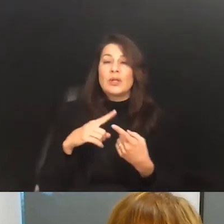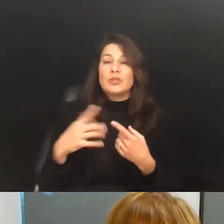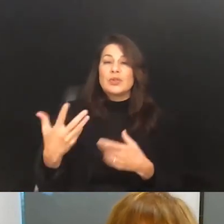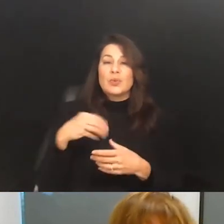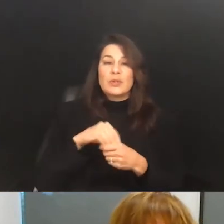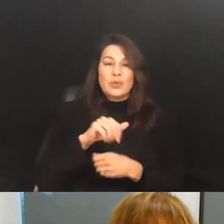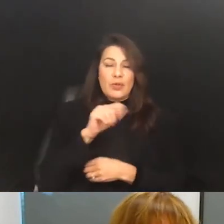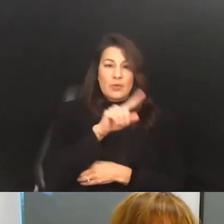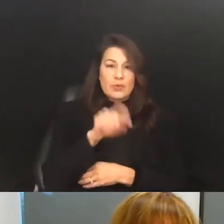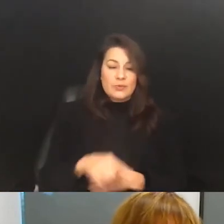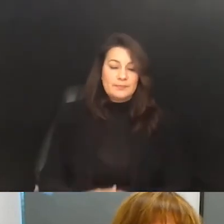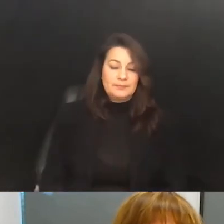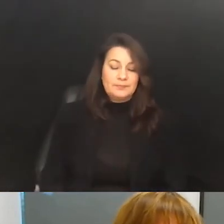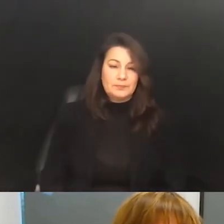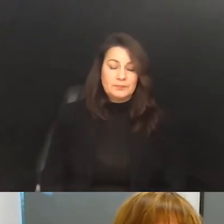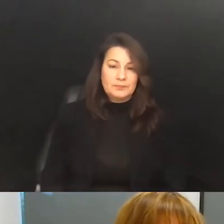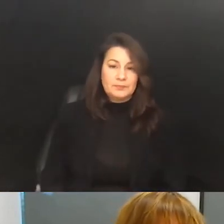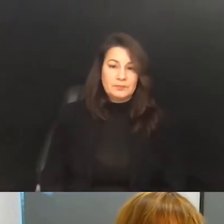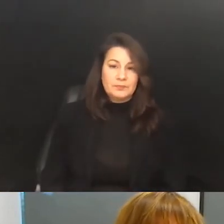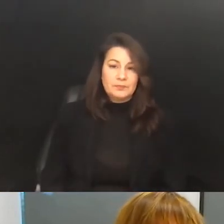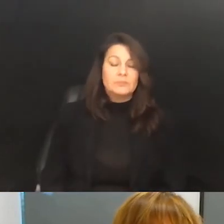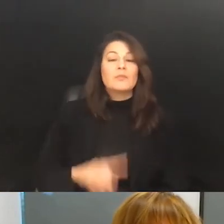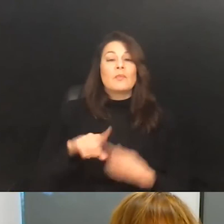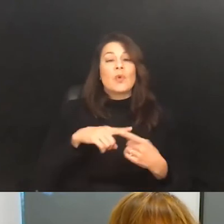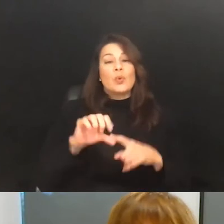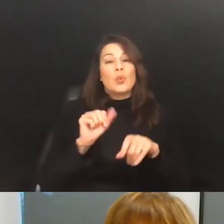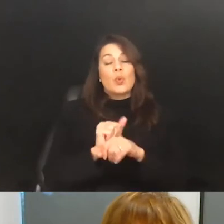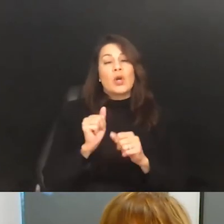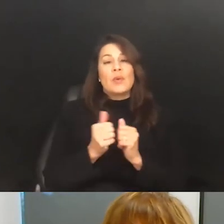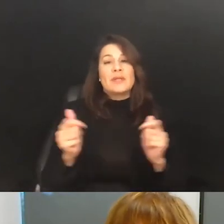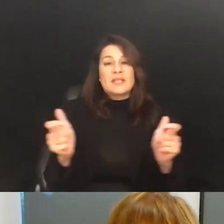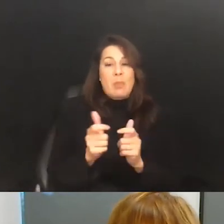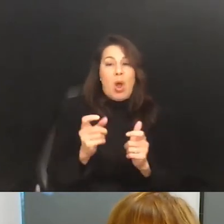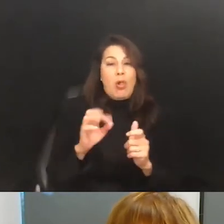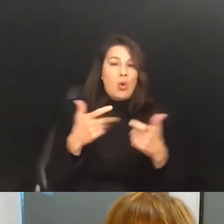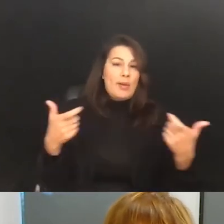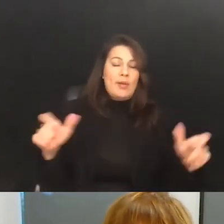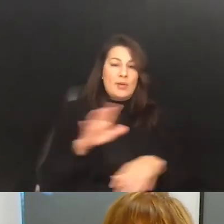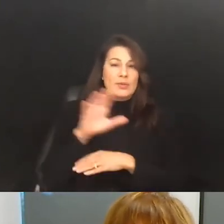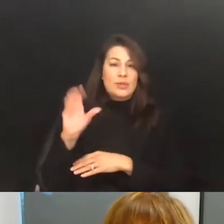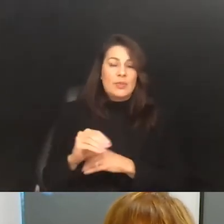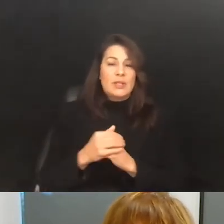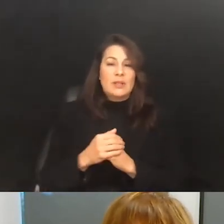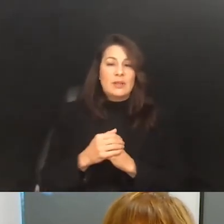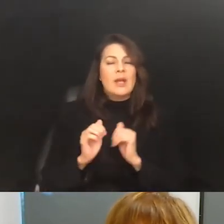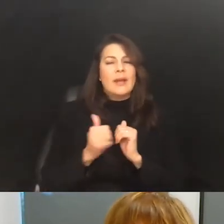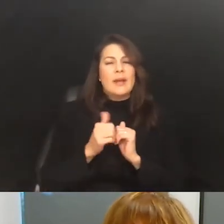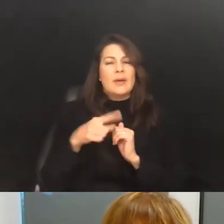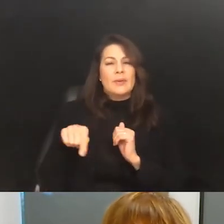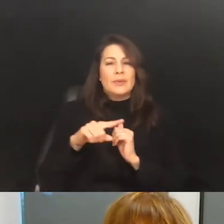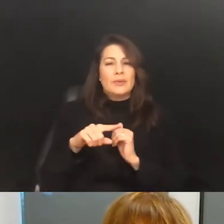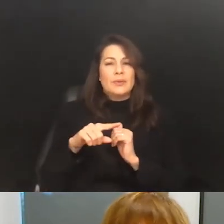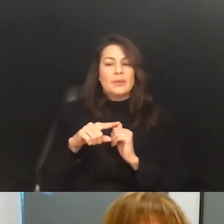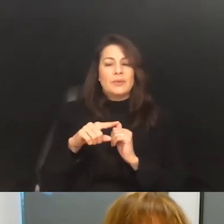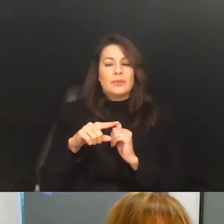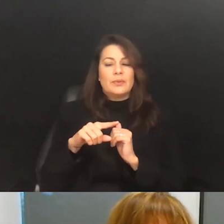is that, you know, when you're working with some of the small companies or the larger companies, how do you, there's a